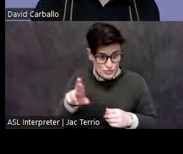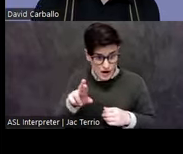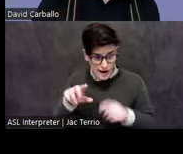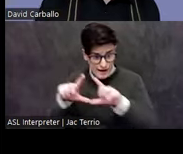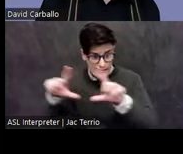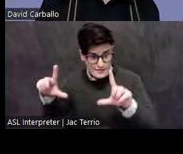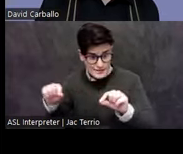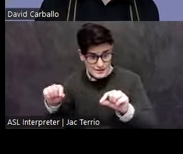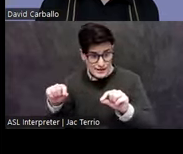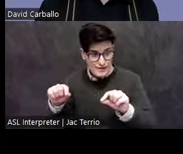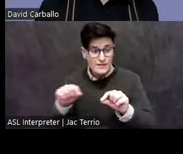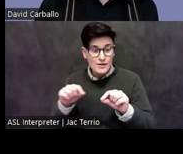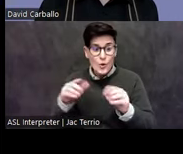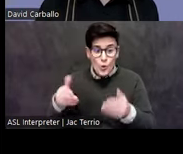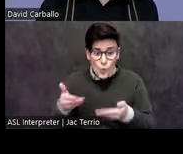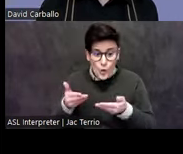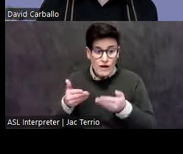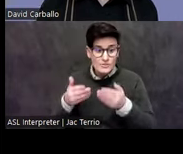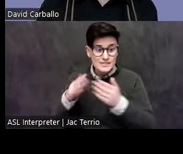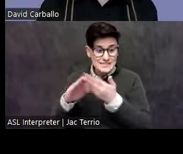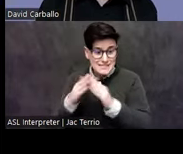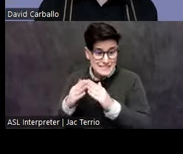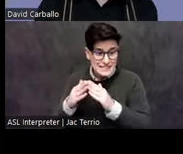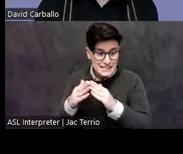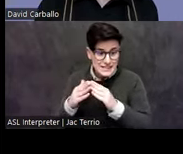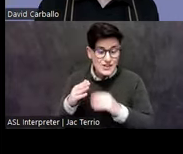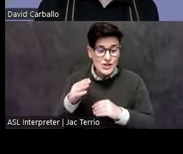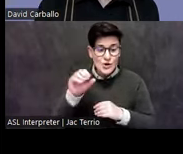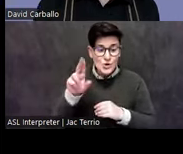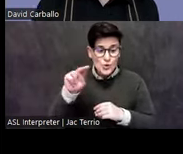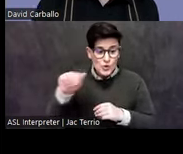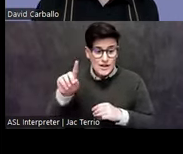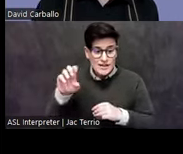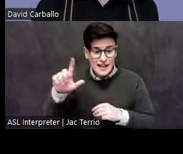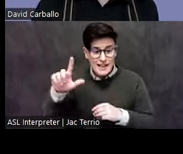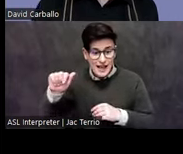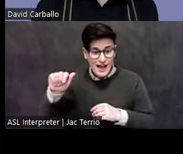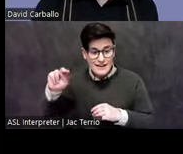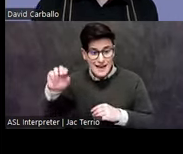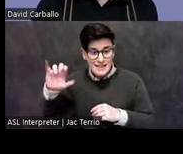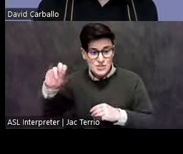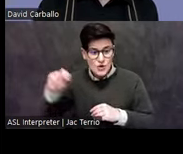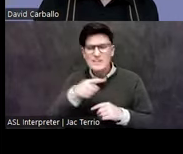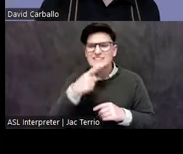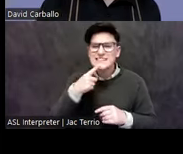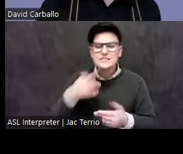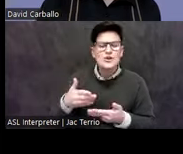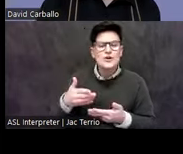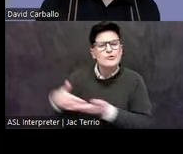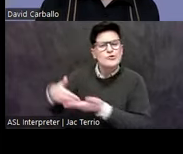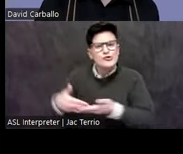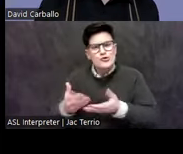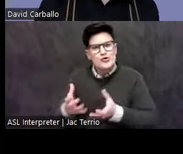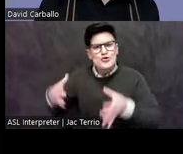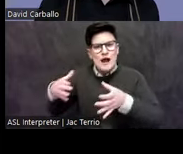the city, says Cuna de la Nación, which means cradle of the nation. So there's a different portrayal within Pascala